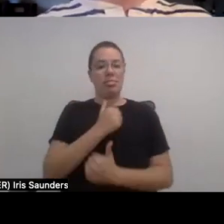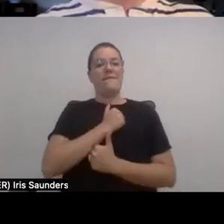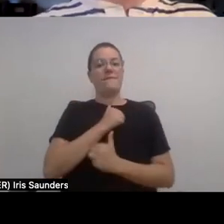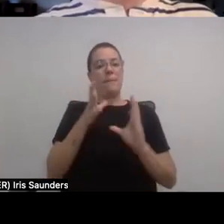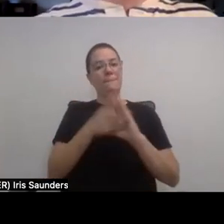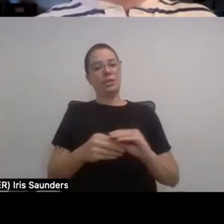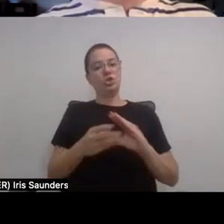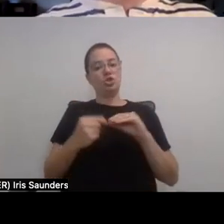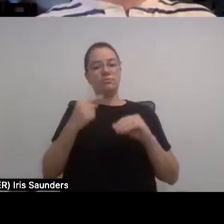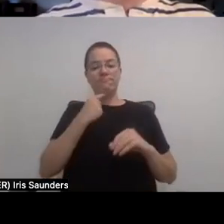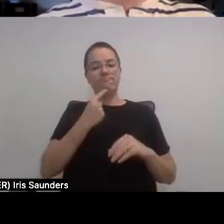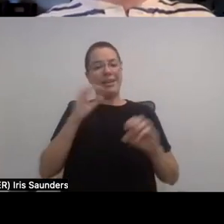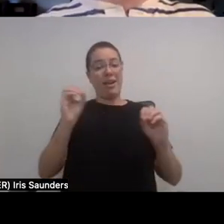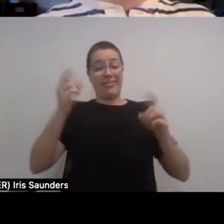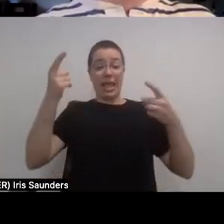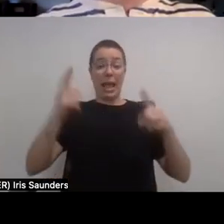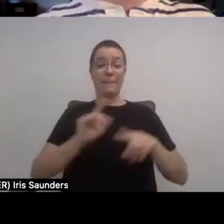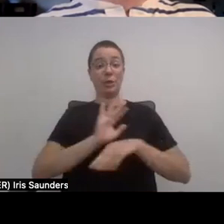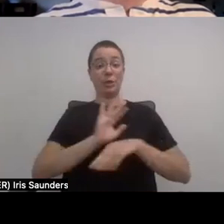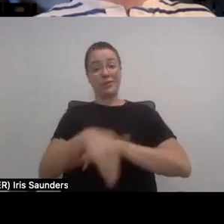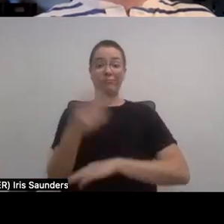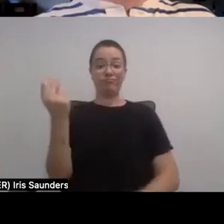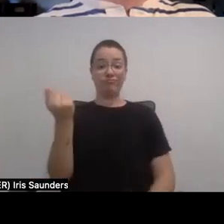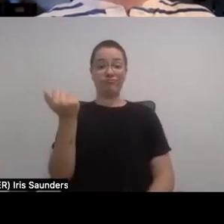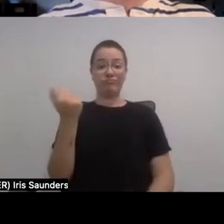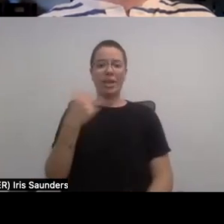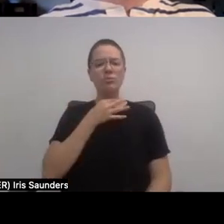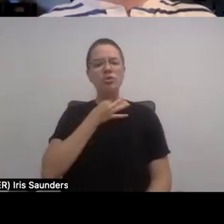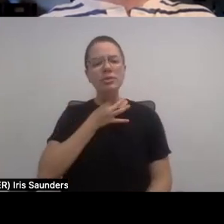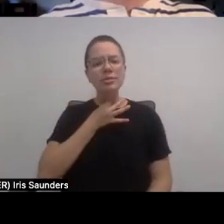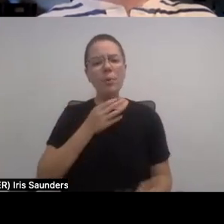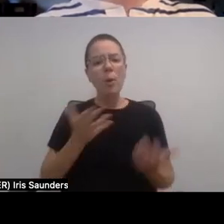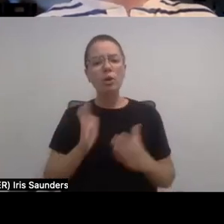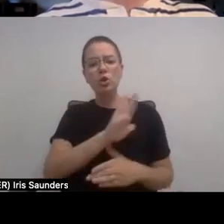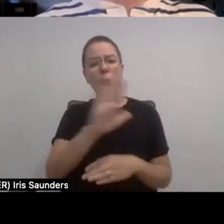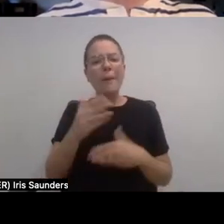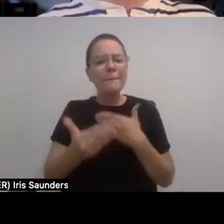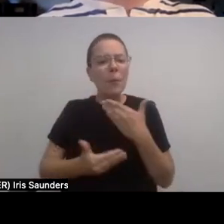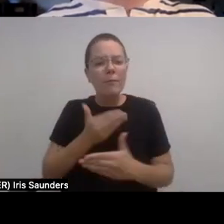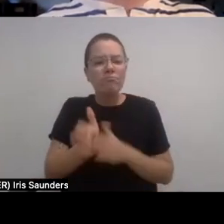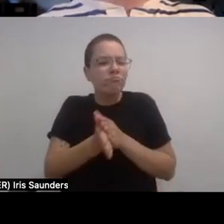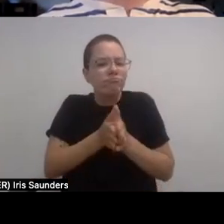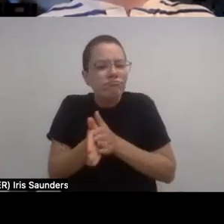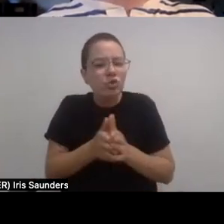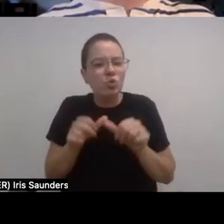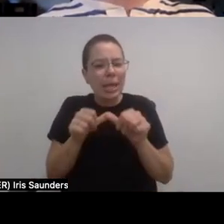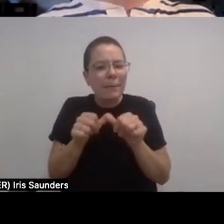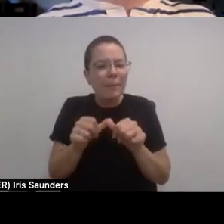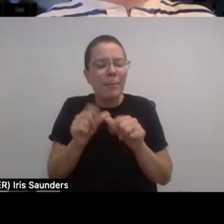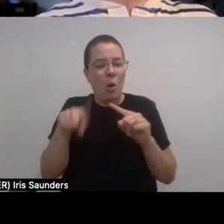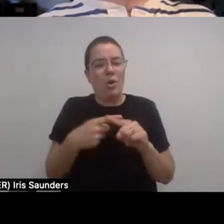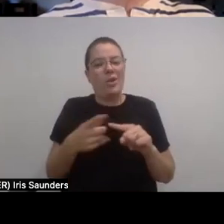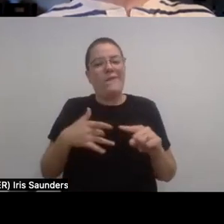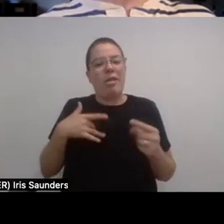happens overnight. I'm curious as to what keeps you motivated to keep going in this industry when you might be getting more rejections